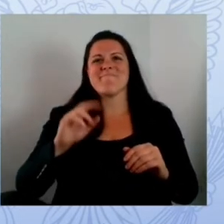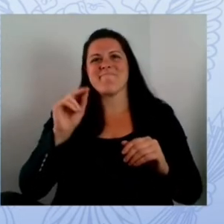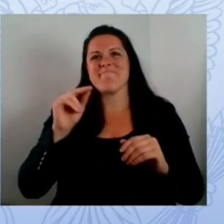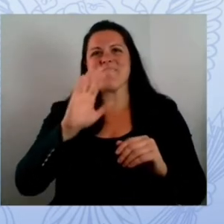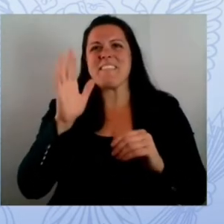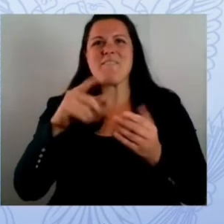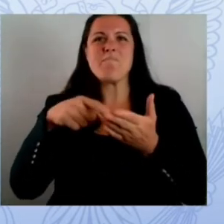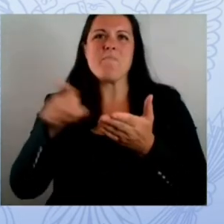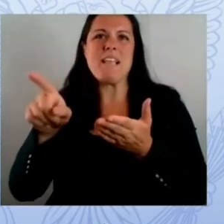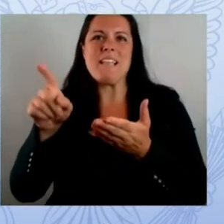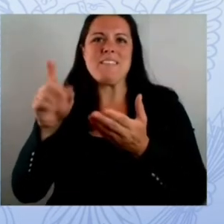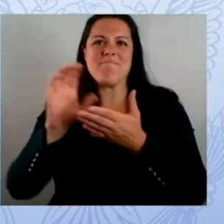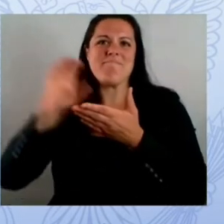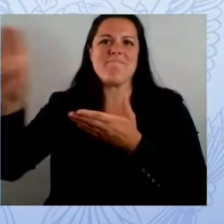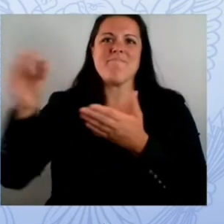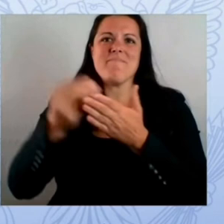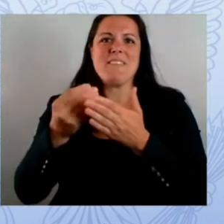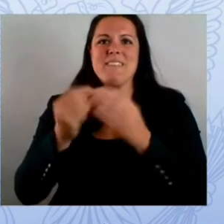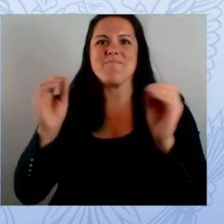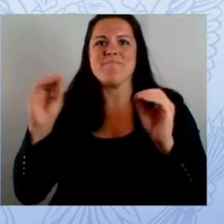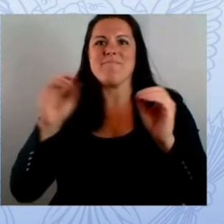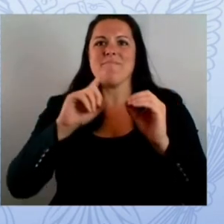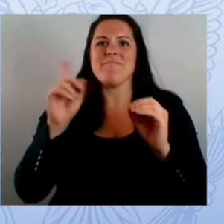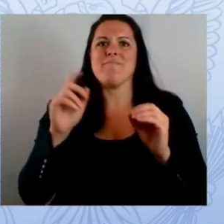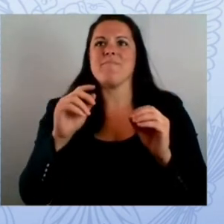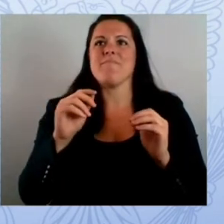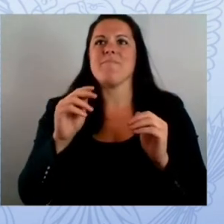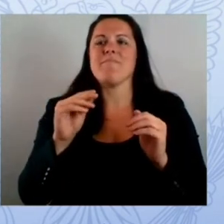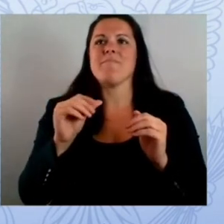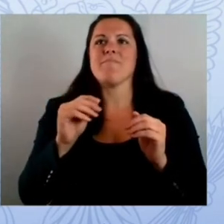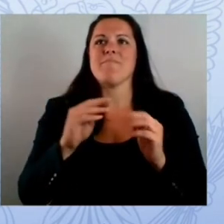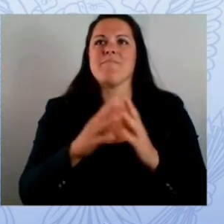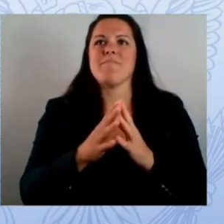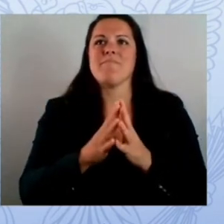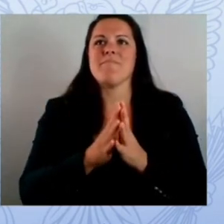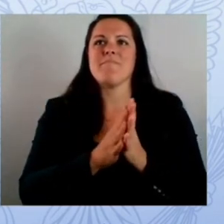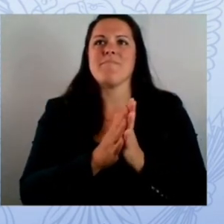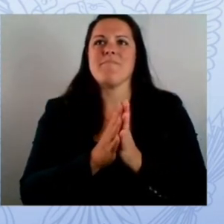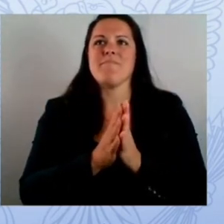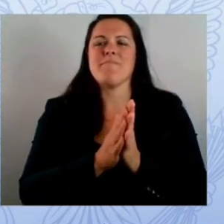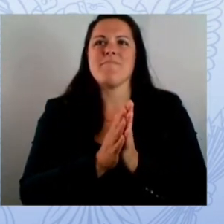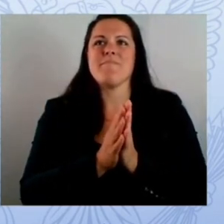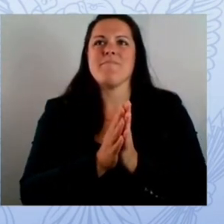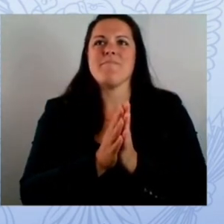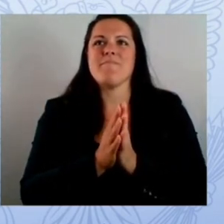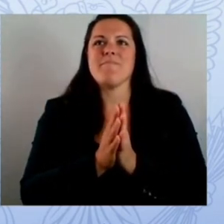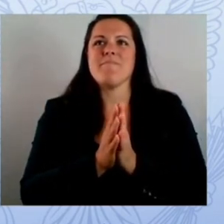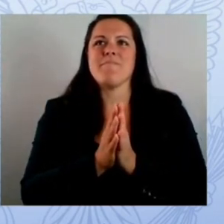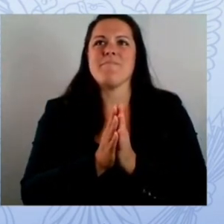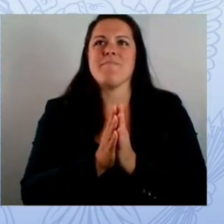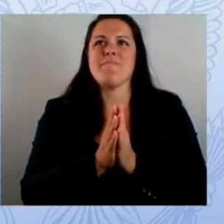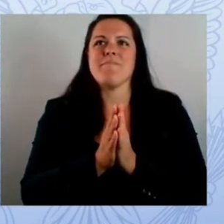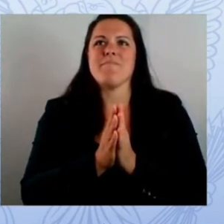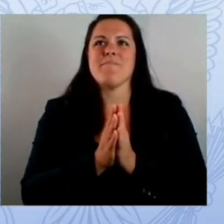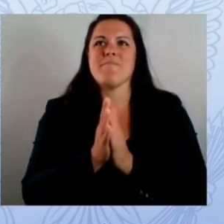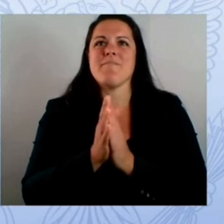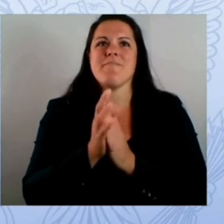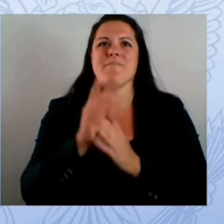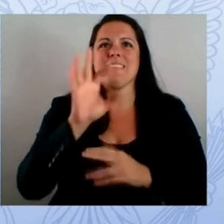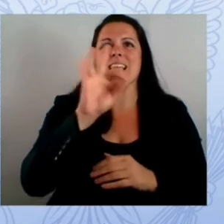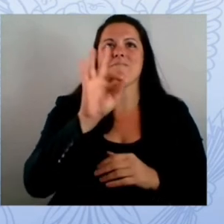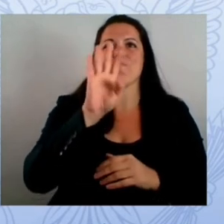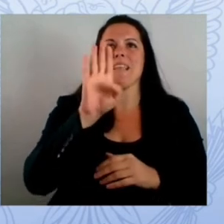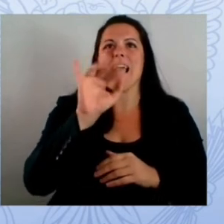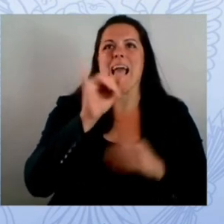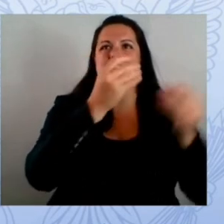so we're not telling you what to do however it never really pens out well when you pay you inspire future attacks and there's no guarantee